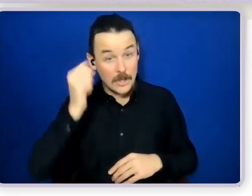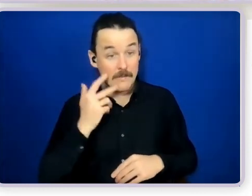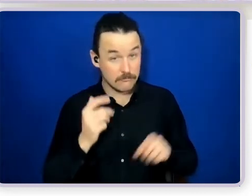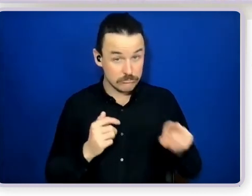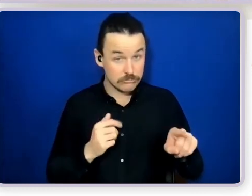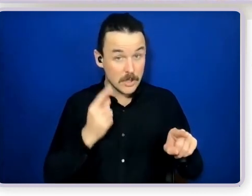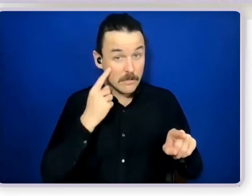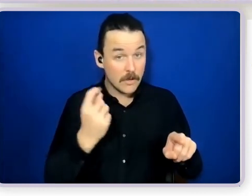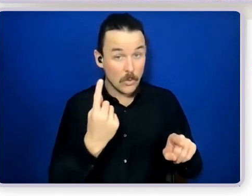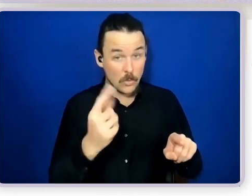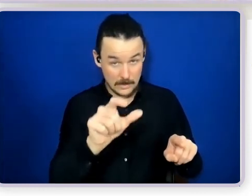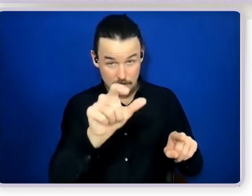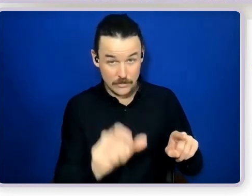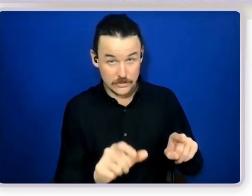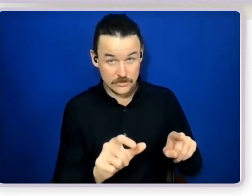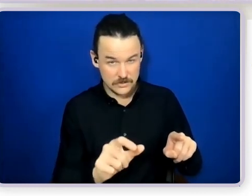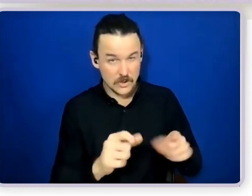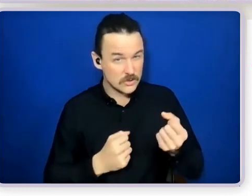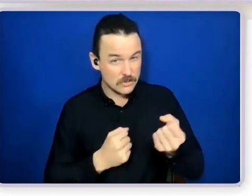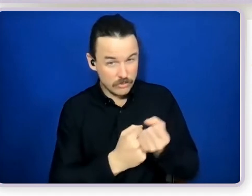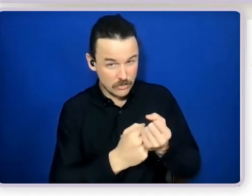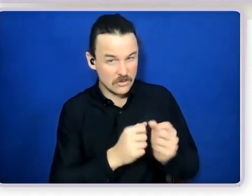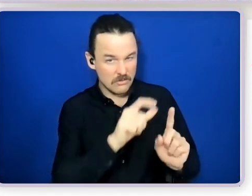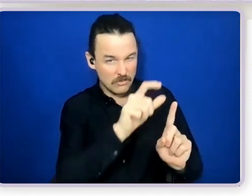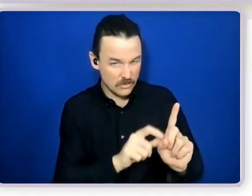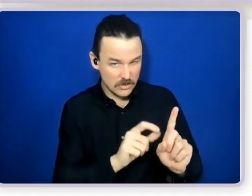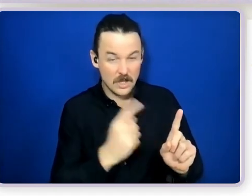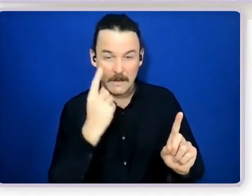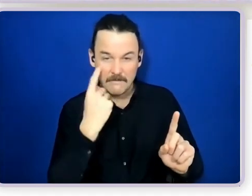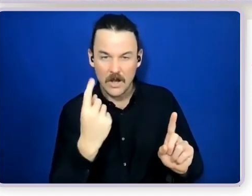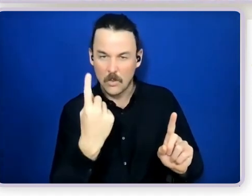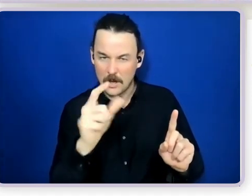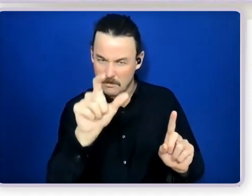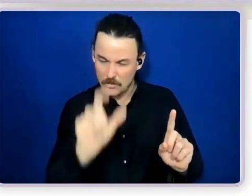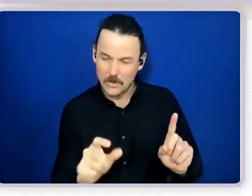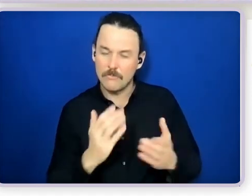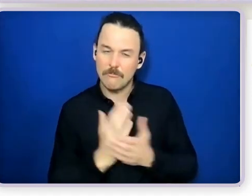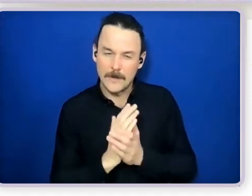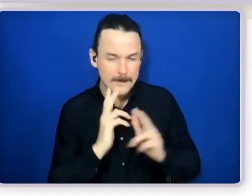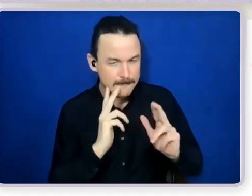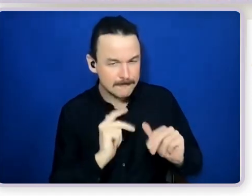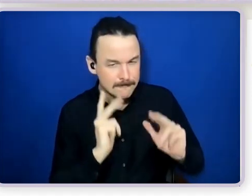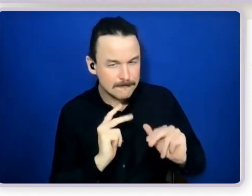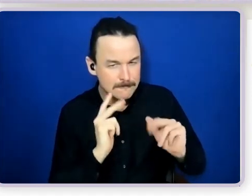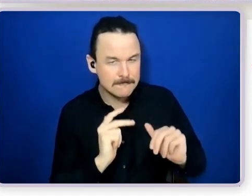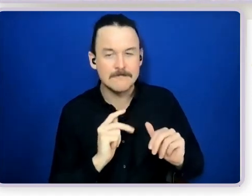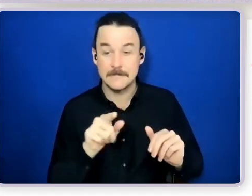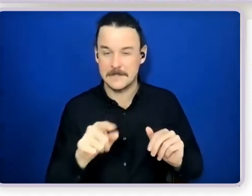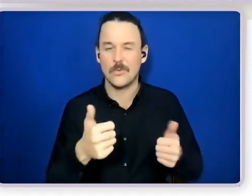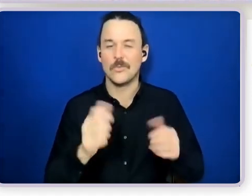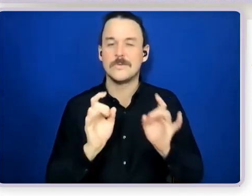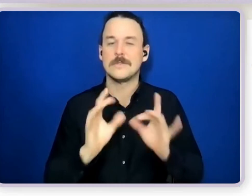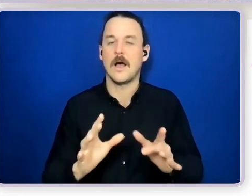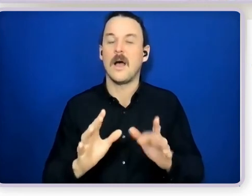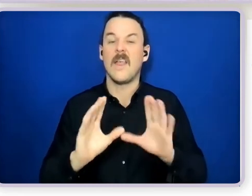support a person to find one individual who's invested in their life then that's the start and from there you can engage